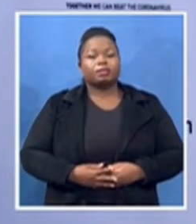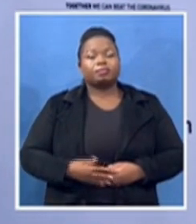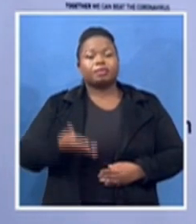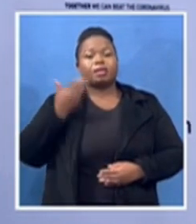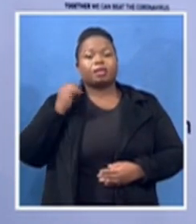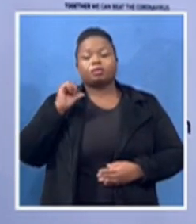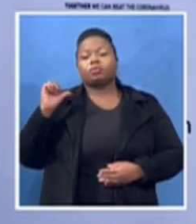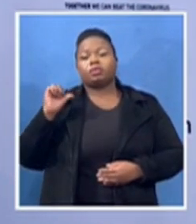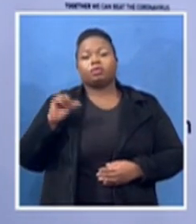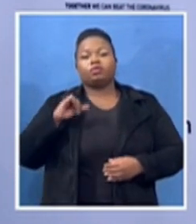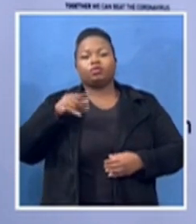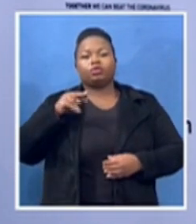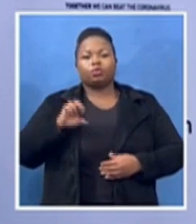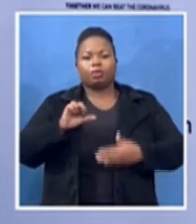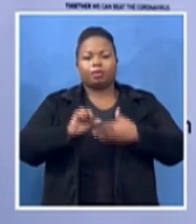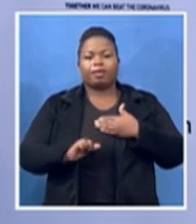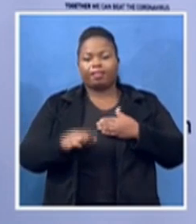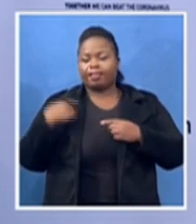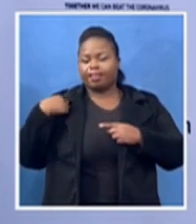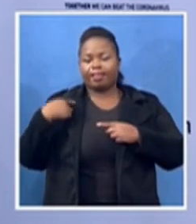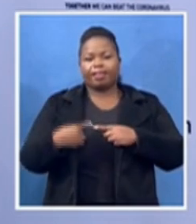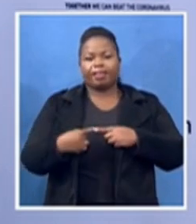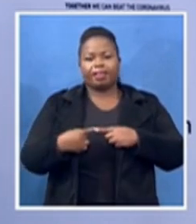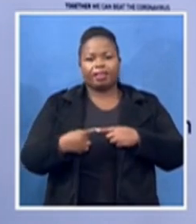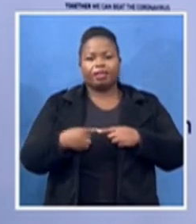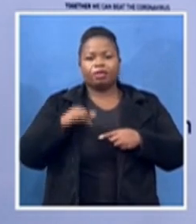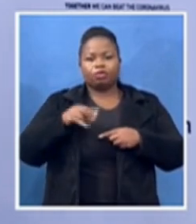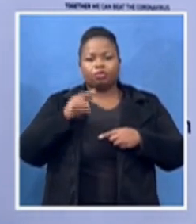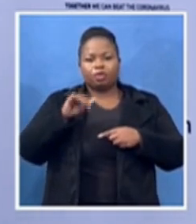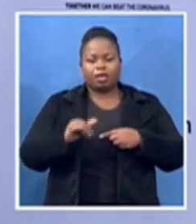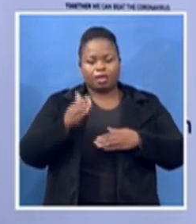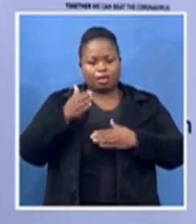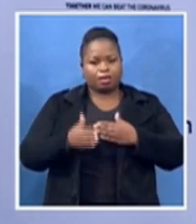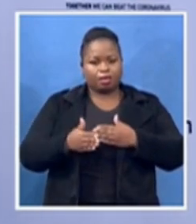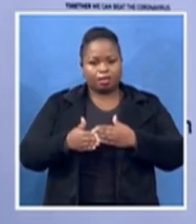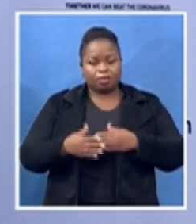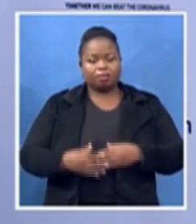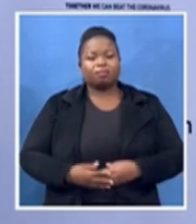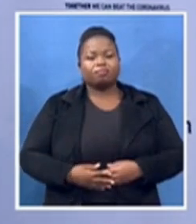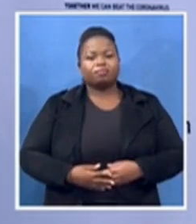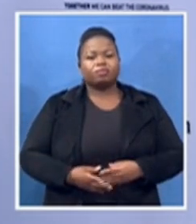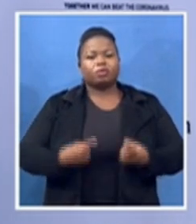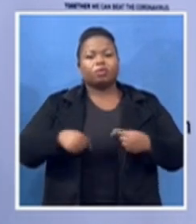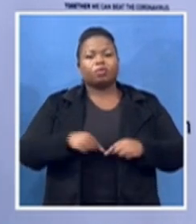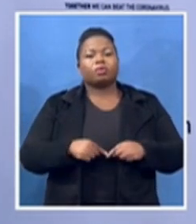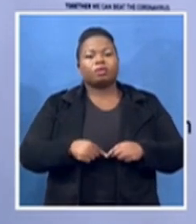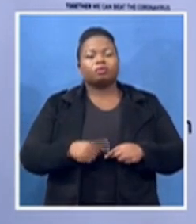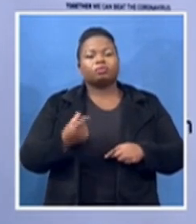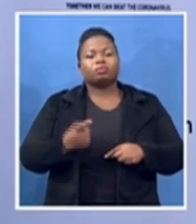to july we shall host online dialogues called ingongu teller